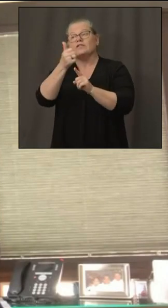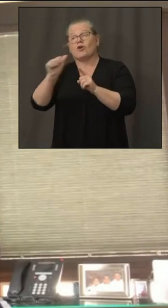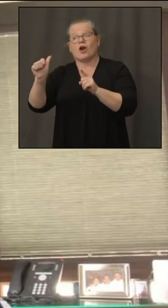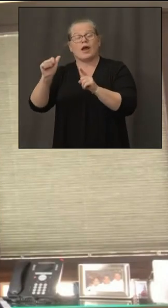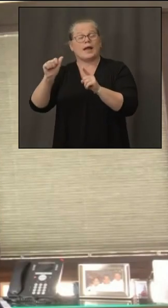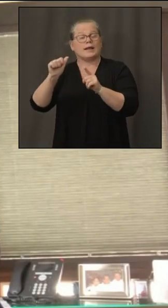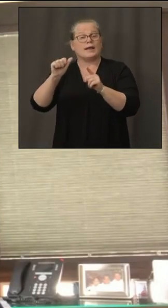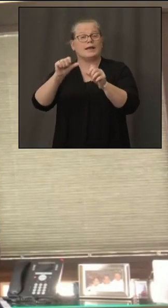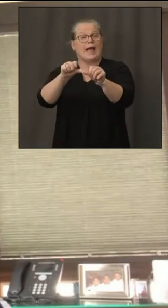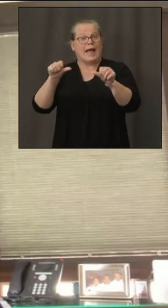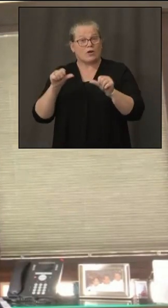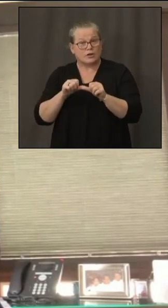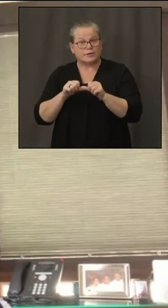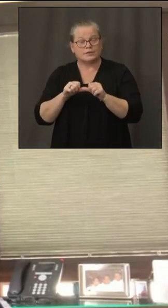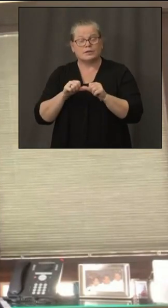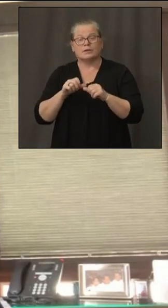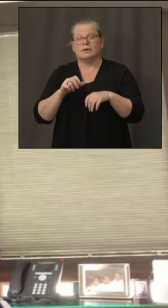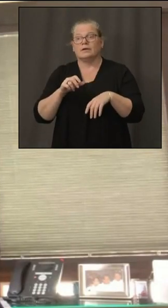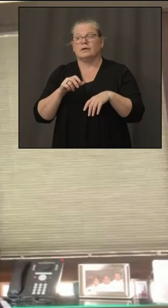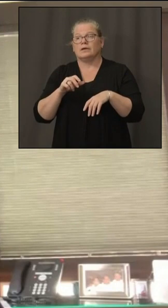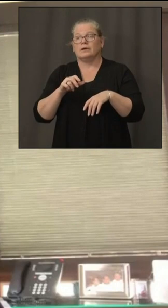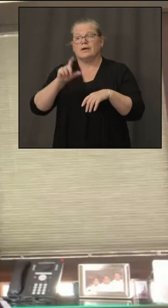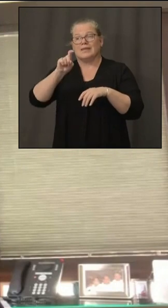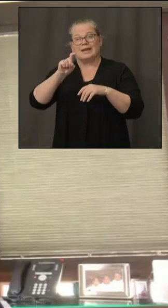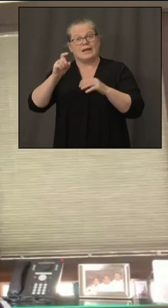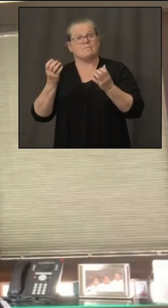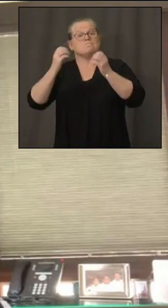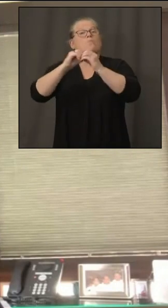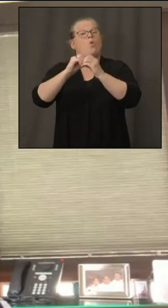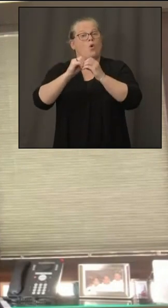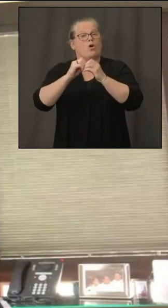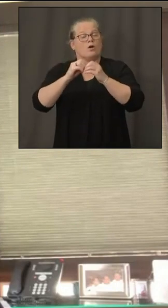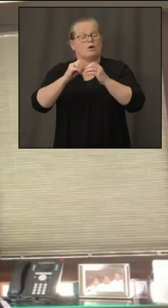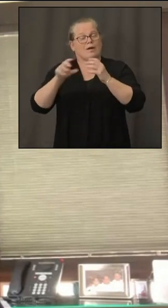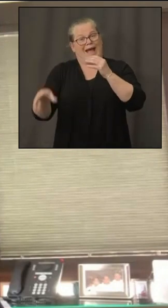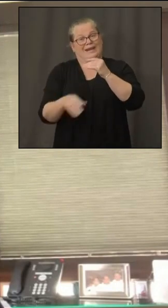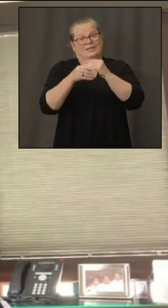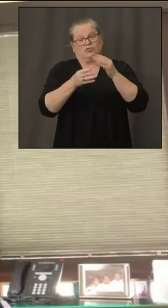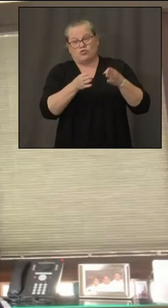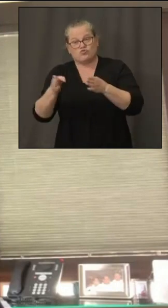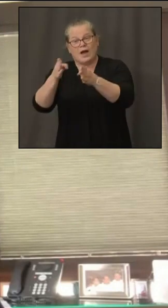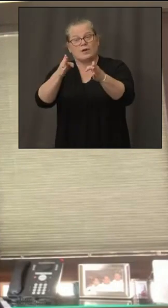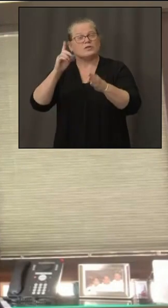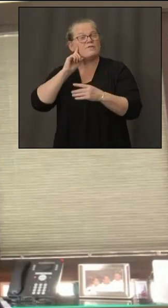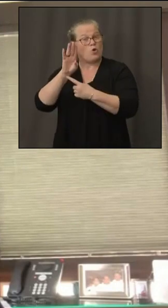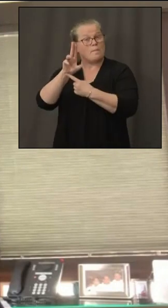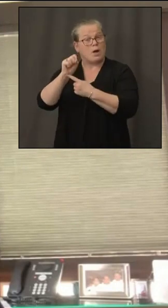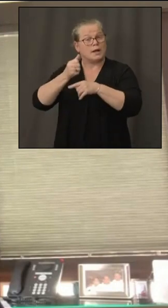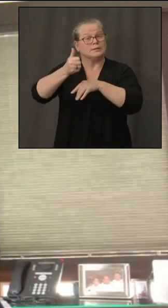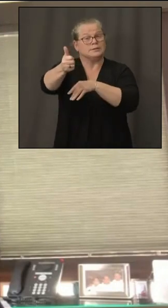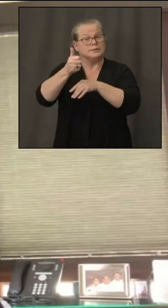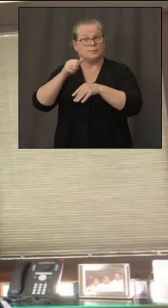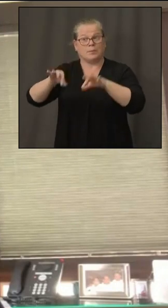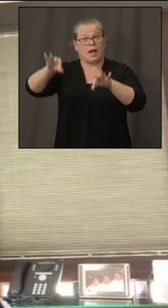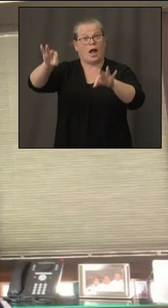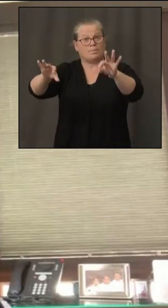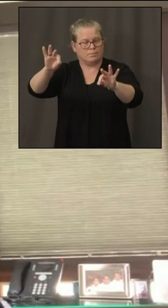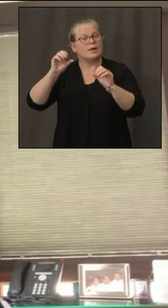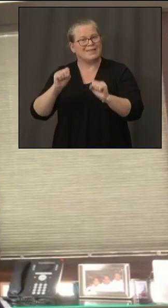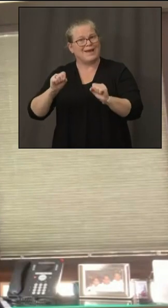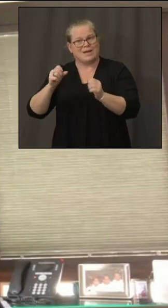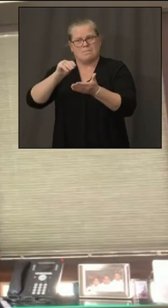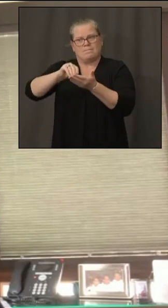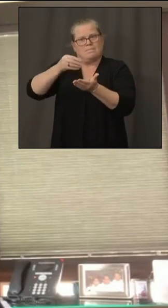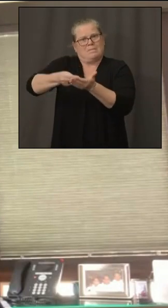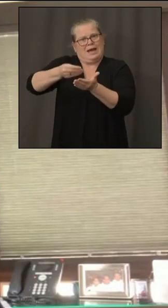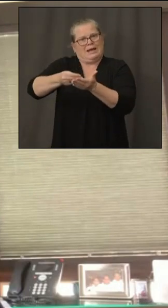that additional additional routes could be funded and lastly some academic support so again